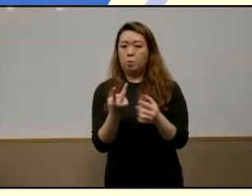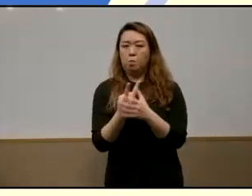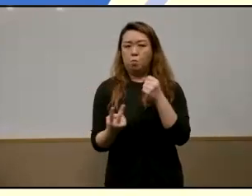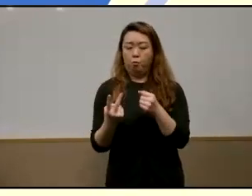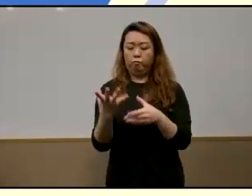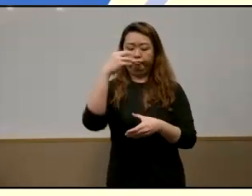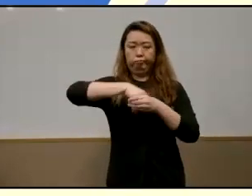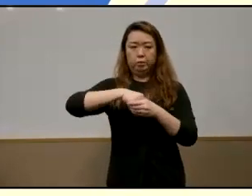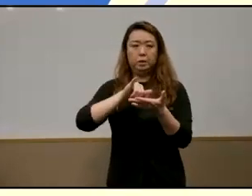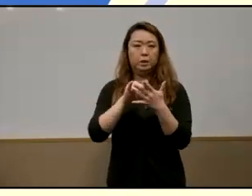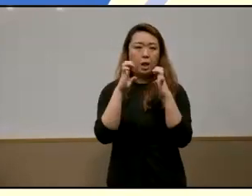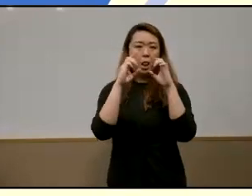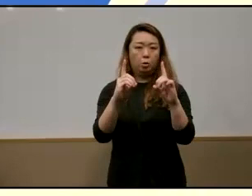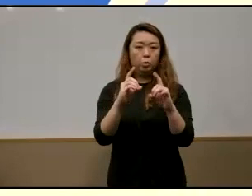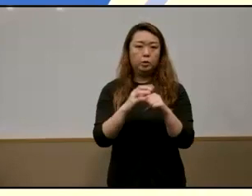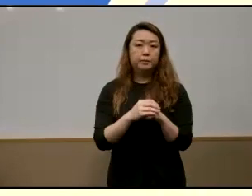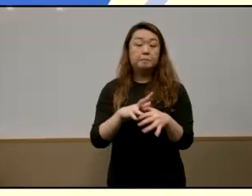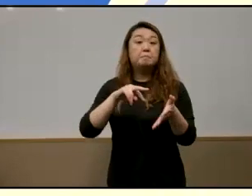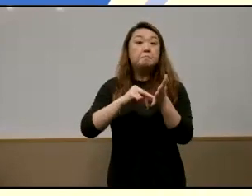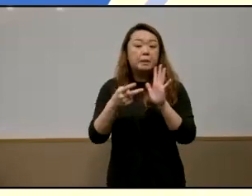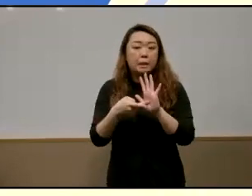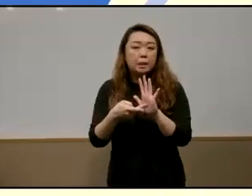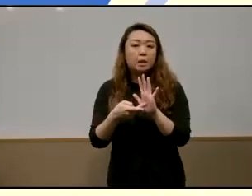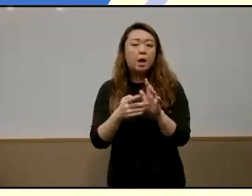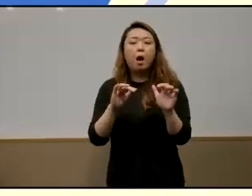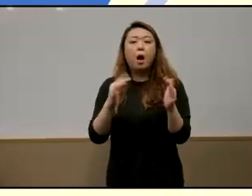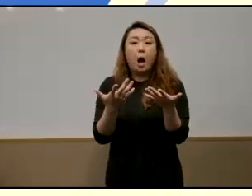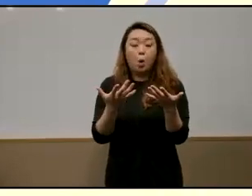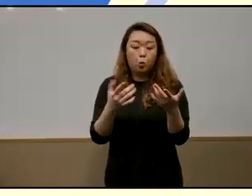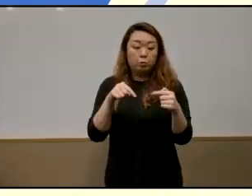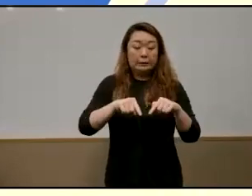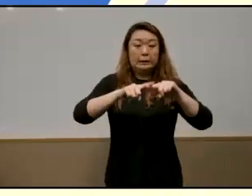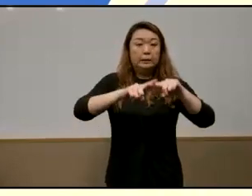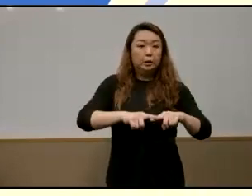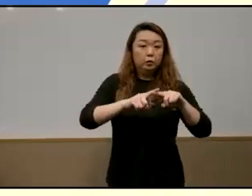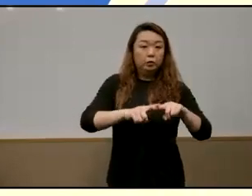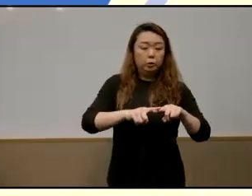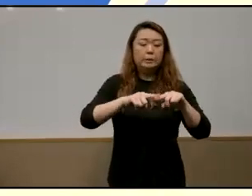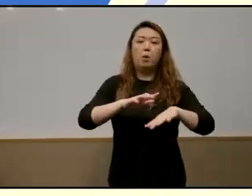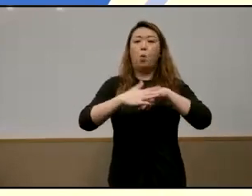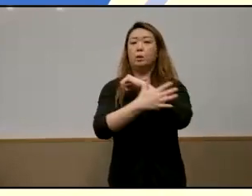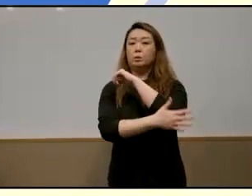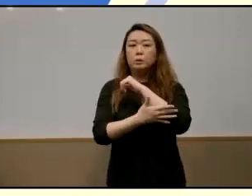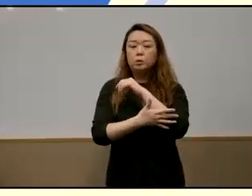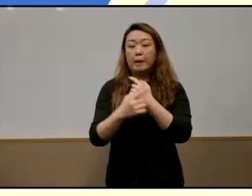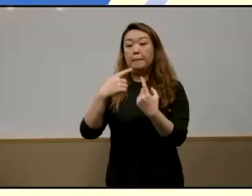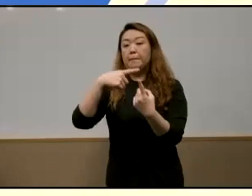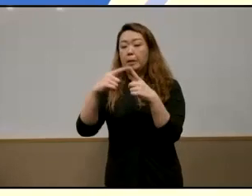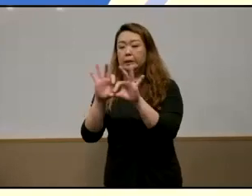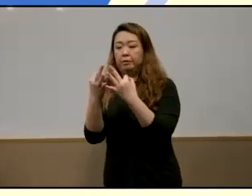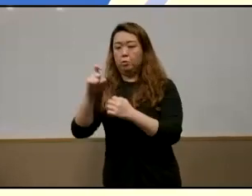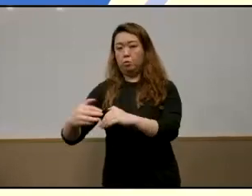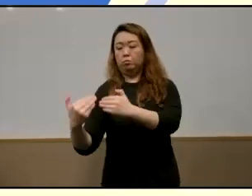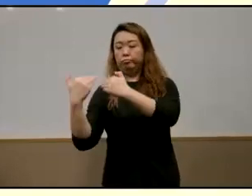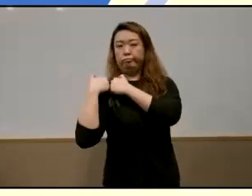light of high quality state provision i.e the the dependability of the state individuals and families can and should bear responsibility